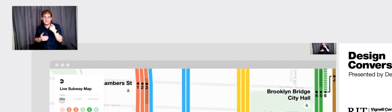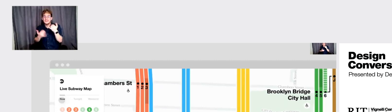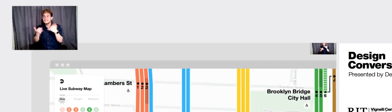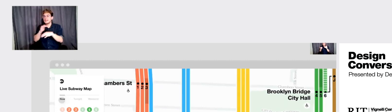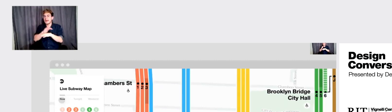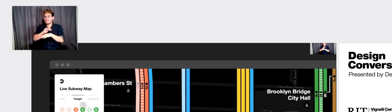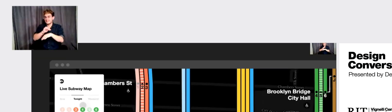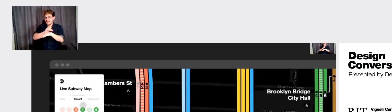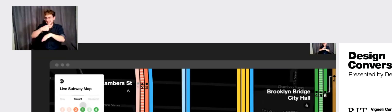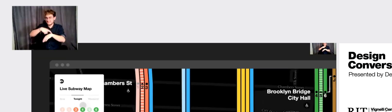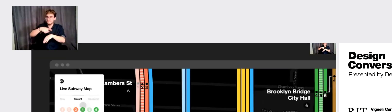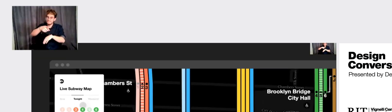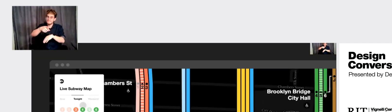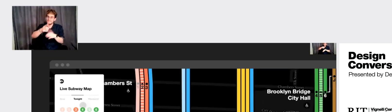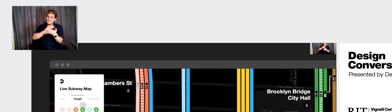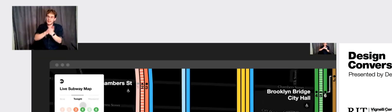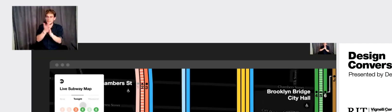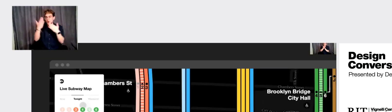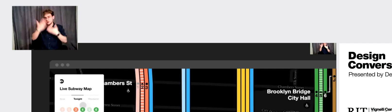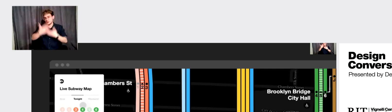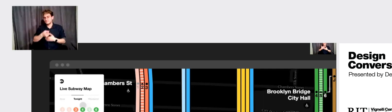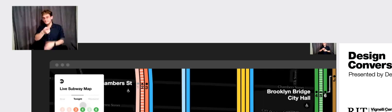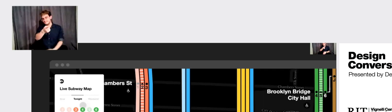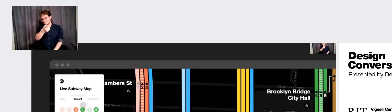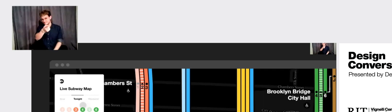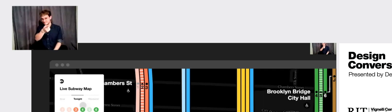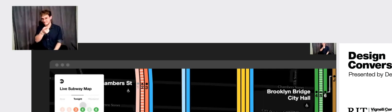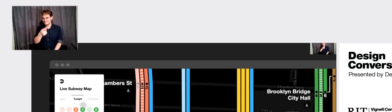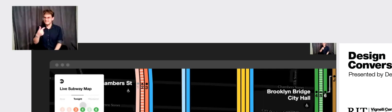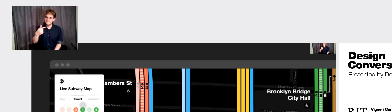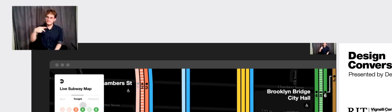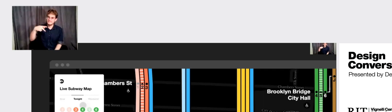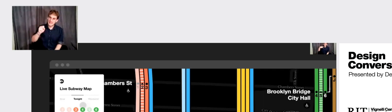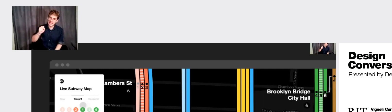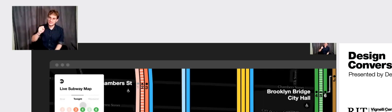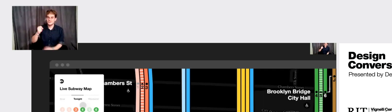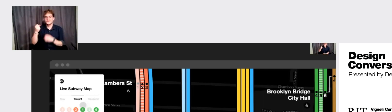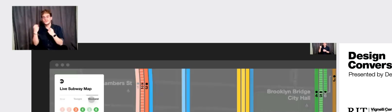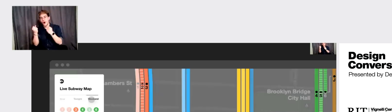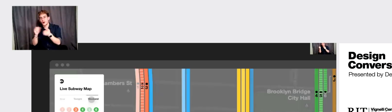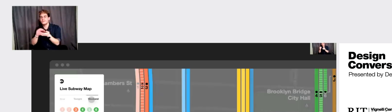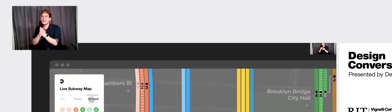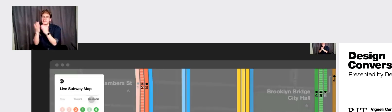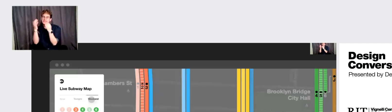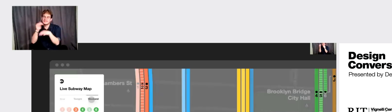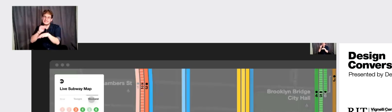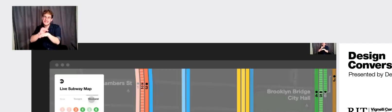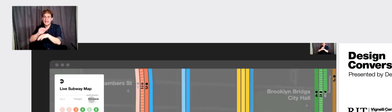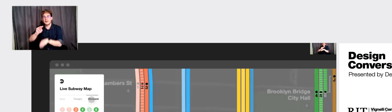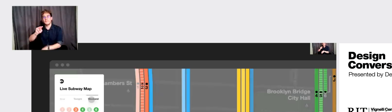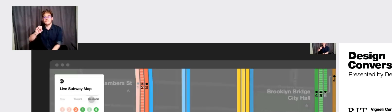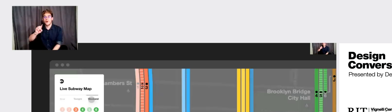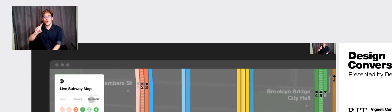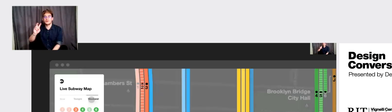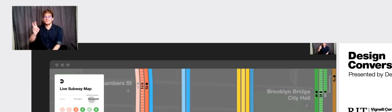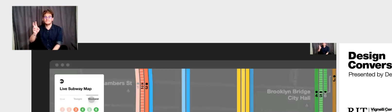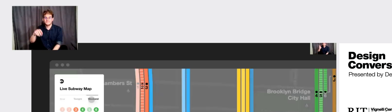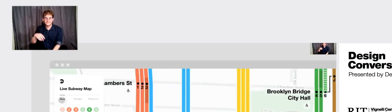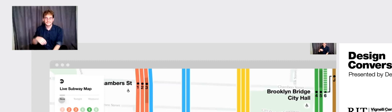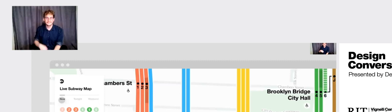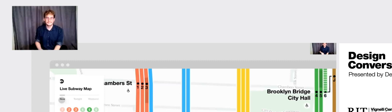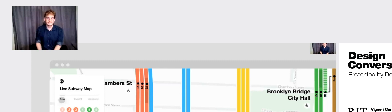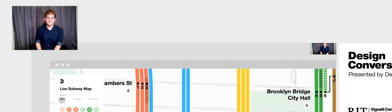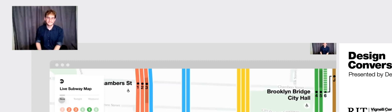when it's night, the map, the map gets dark, just like, uh, you know, a GPS in our car. I think it's kind of interesting to, to show that, you know, as well,